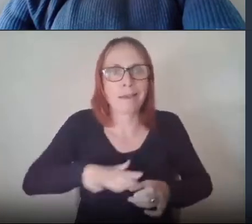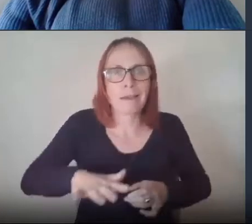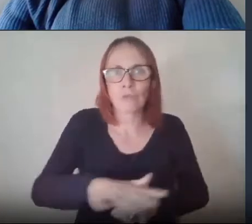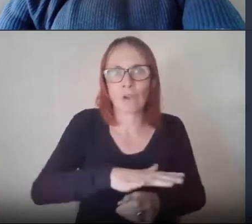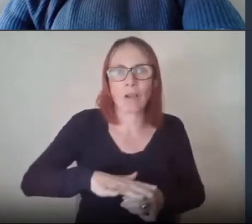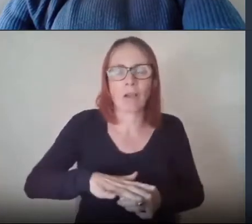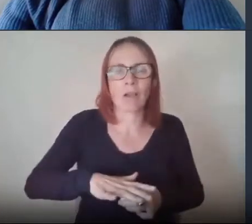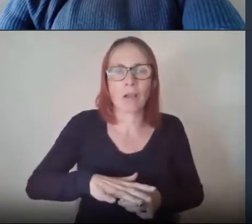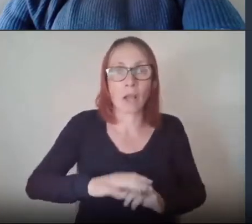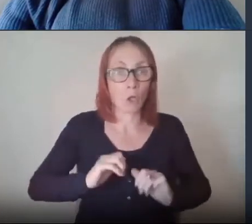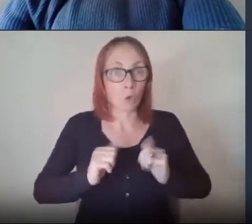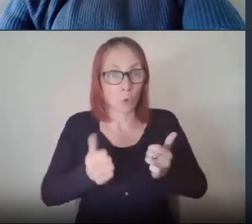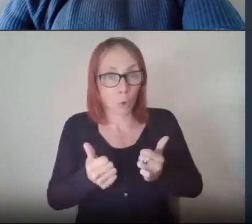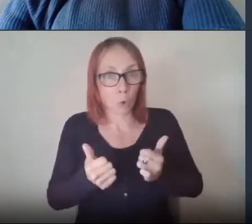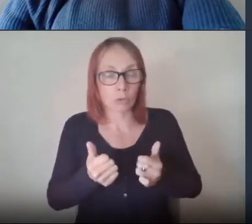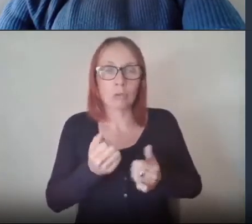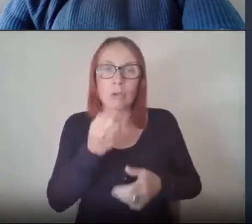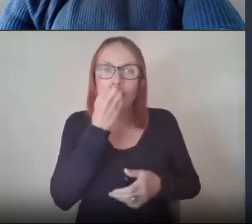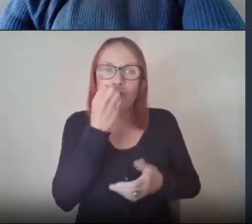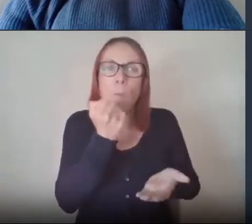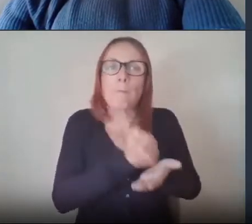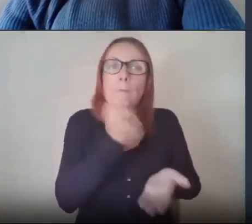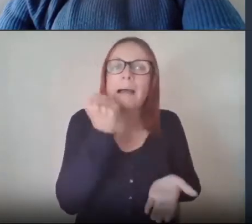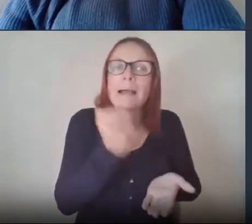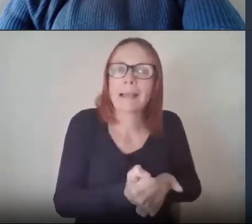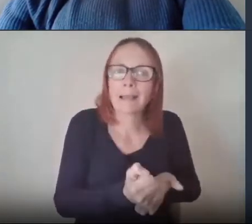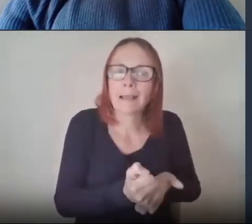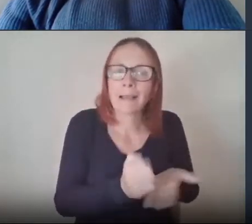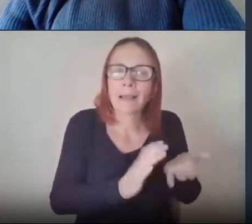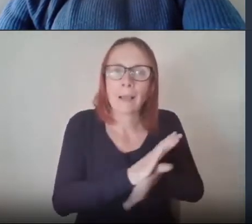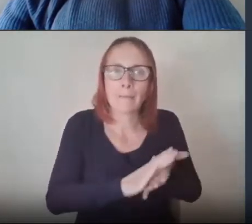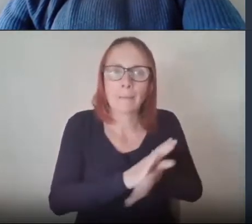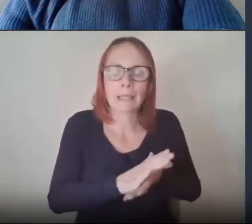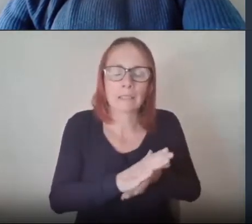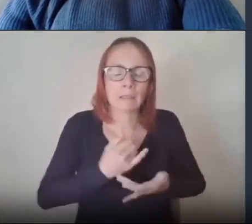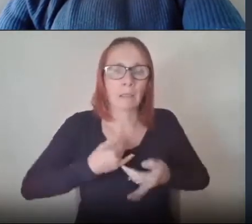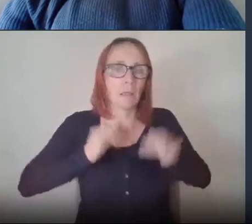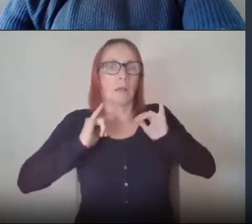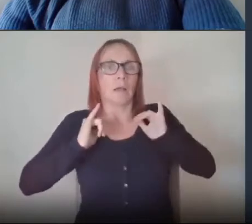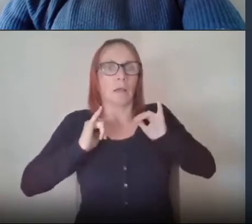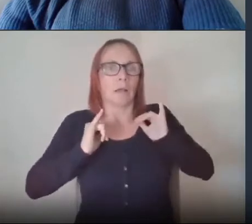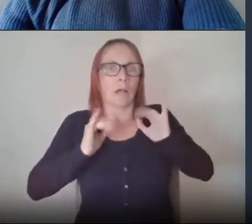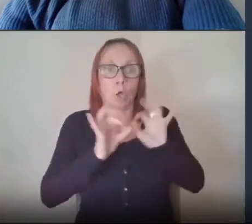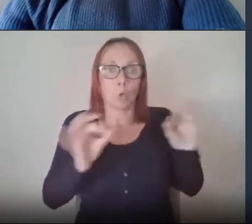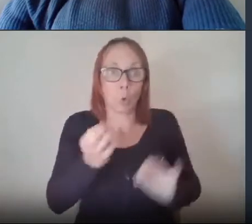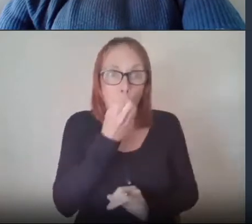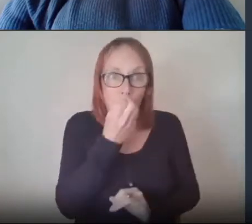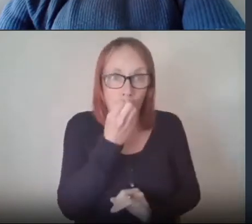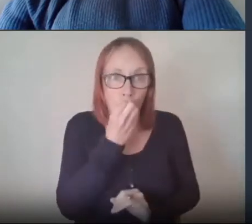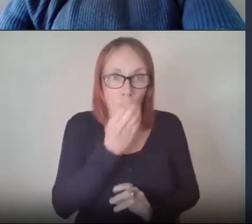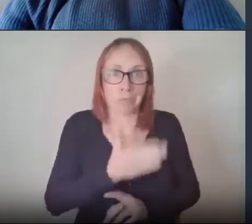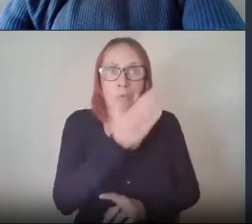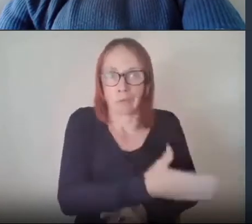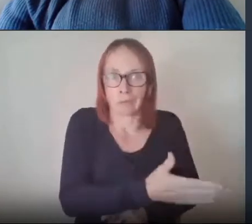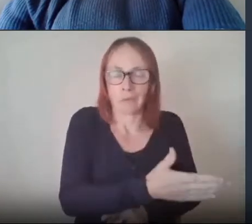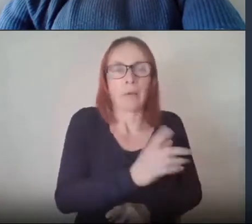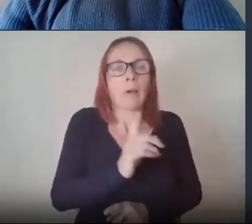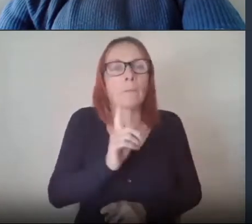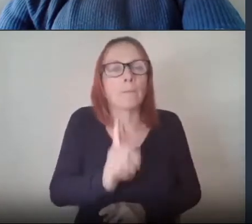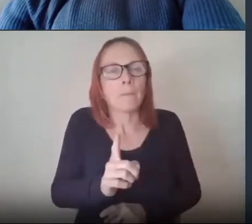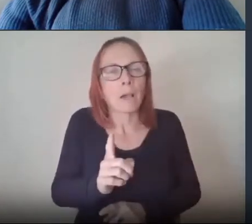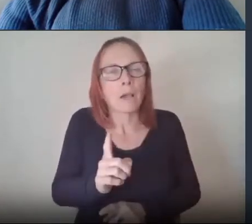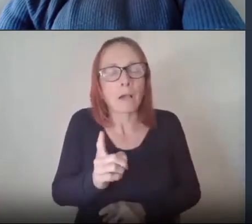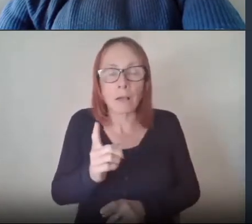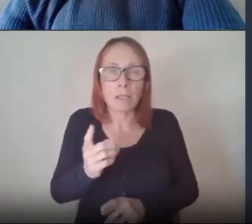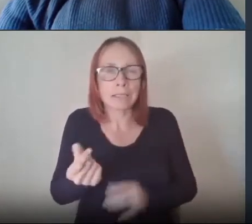access to a food bank for when things are critical but i think there's lots of other people who are maybe even in work